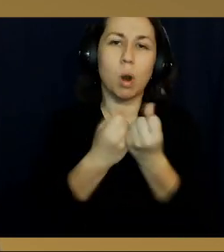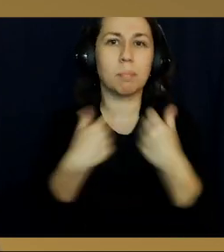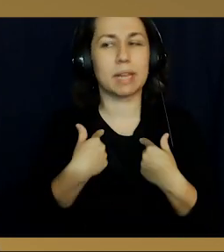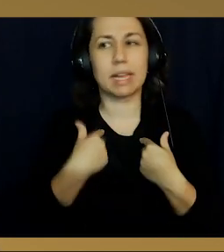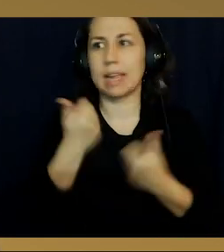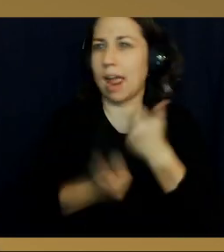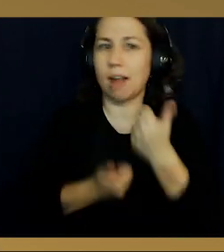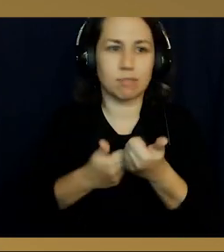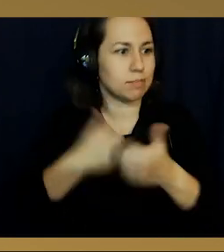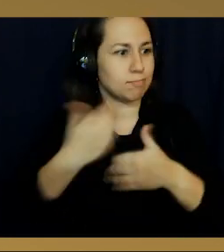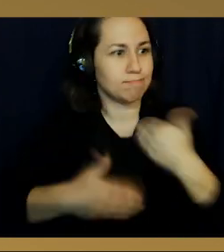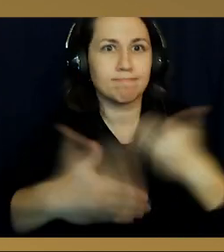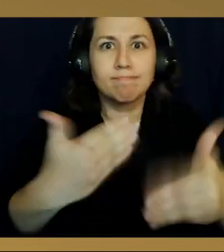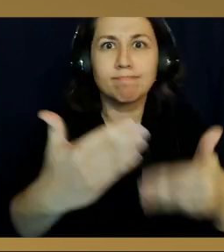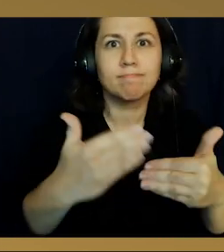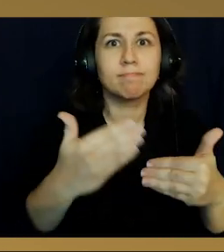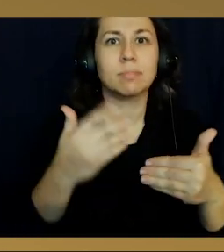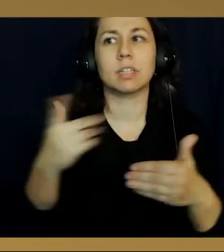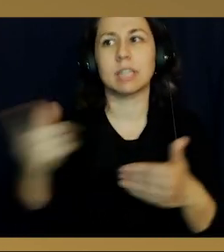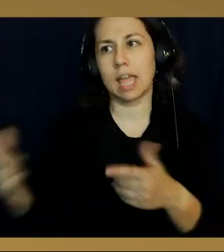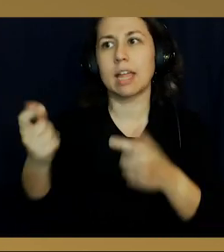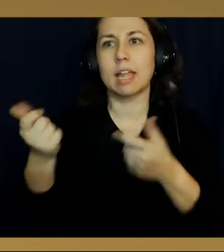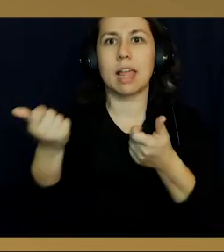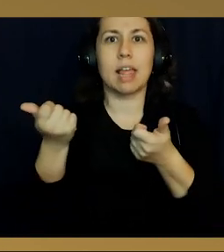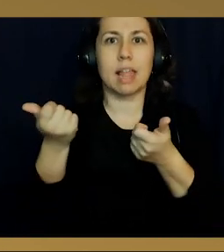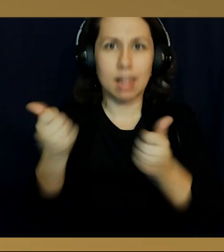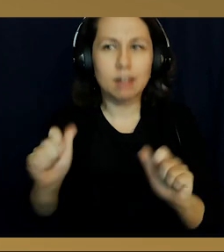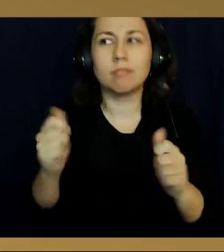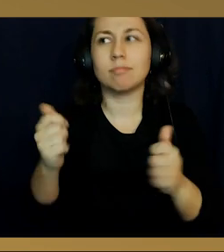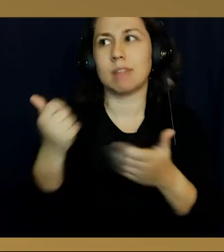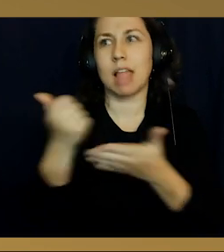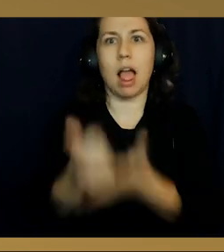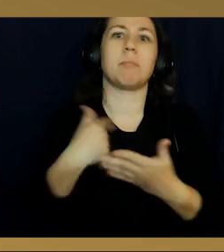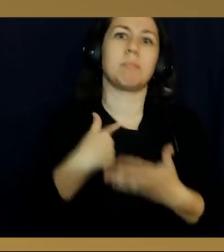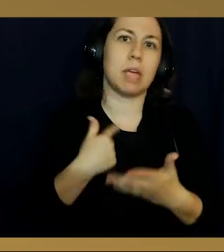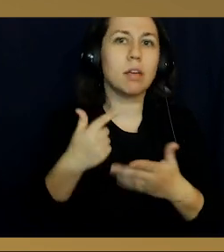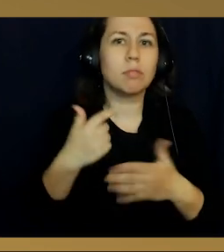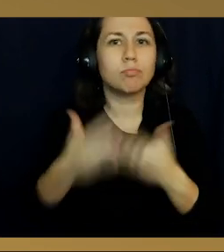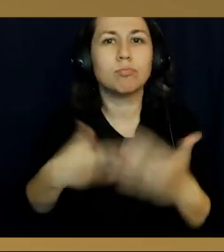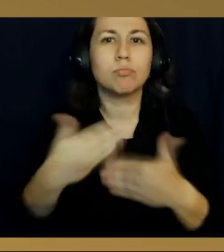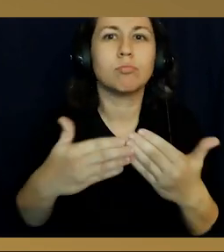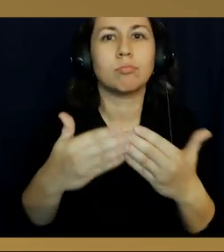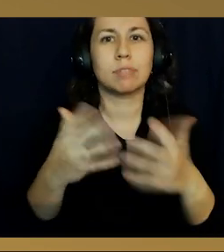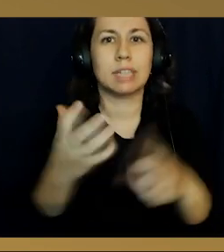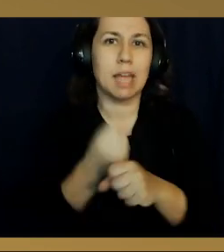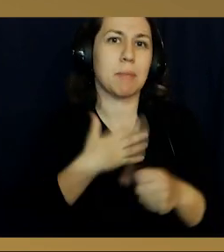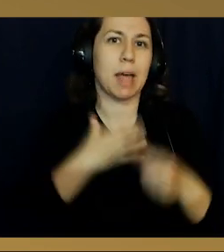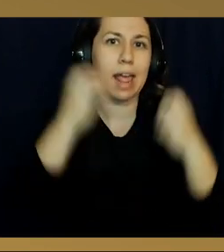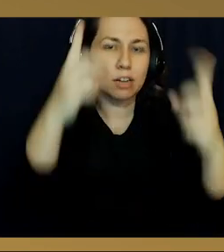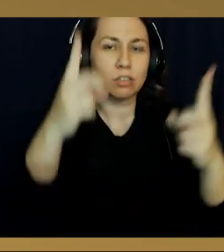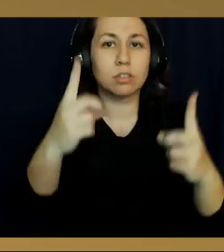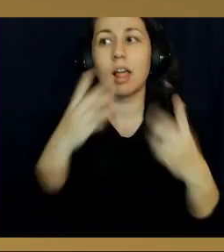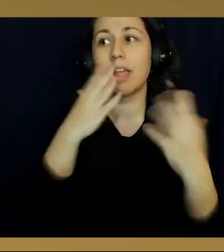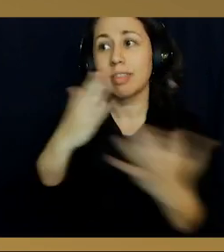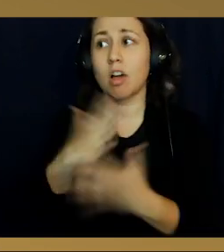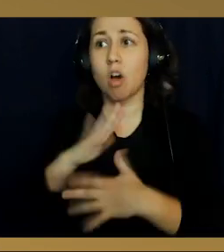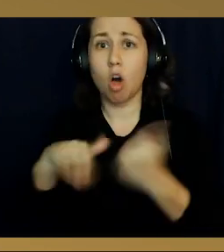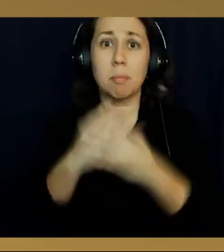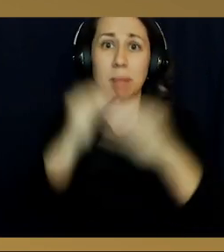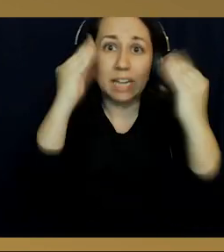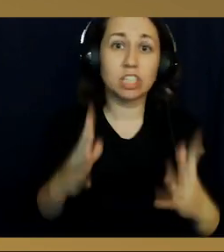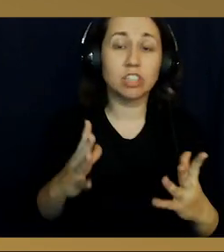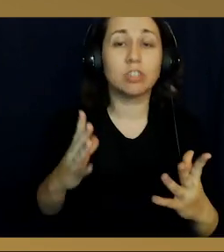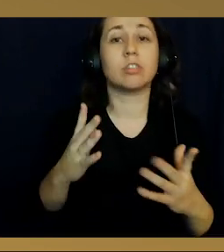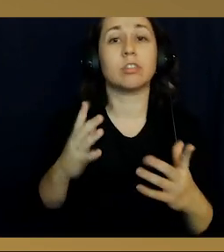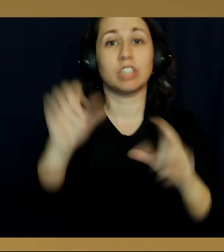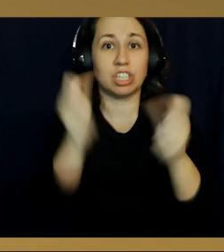family for really supporting me every single step of the way and for enabling me and helping me pursue my education. And other than that, I'd like to thank